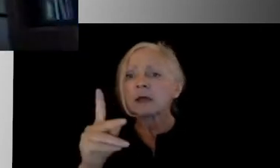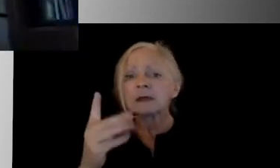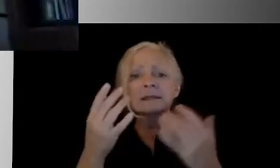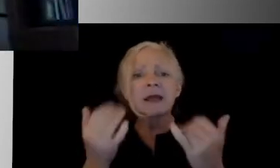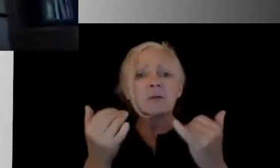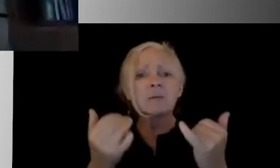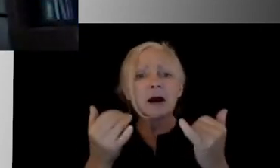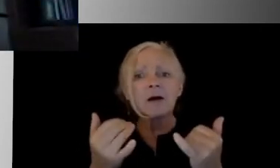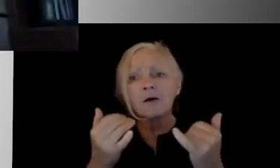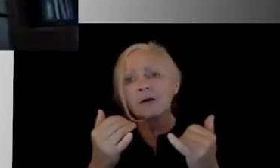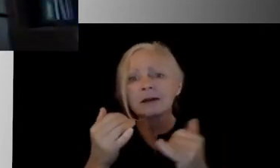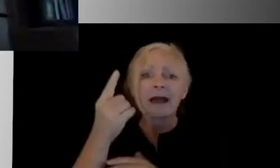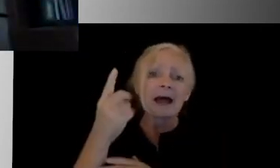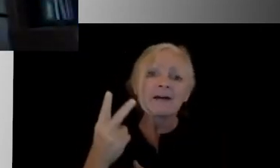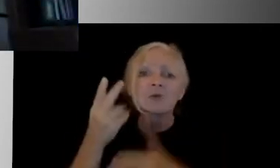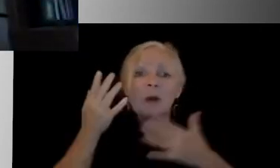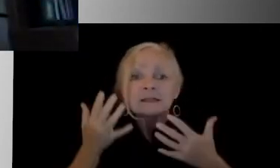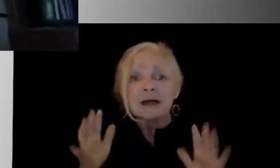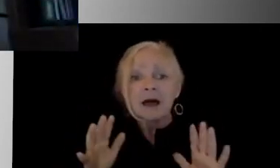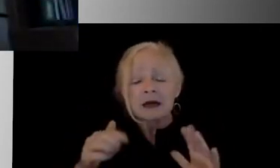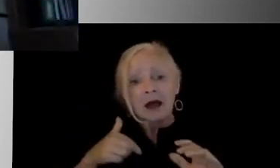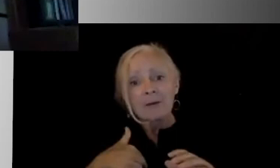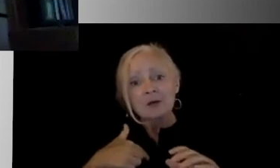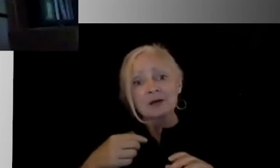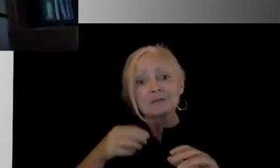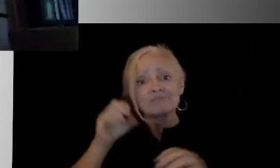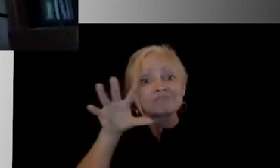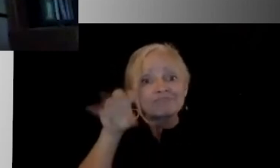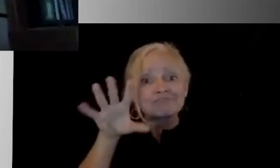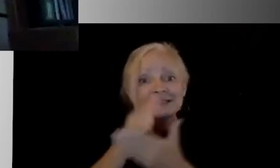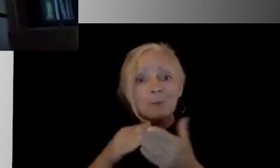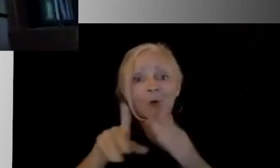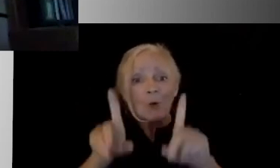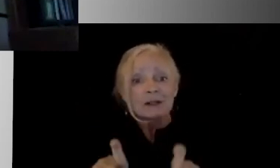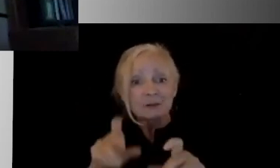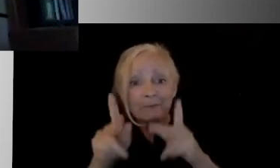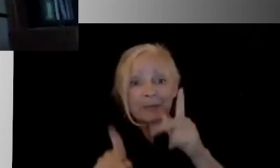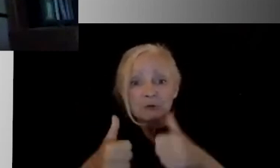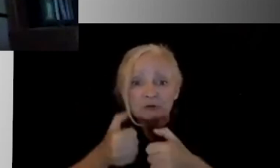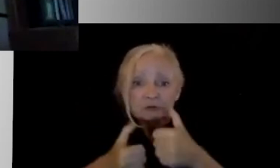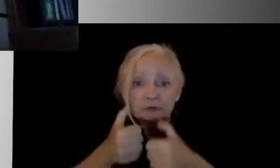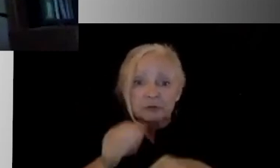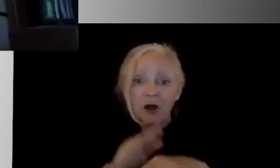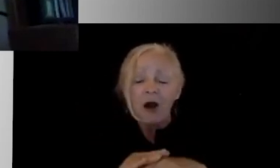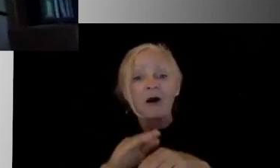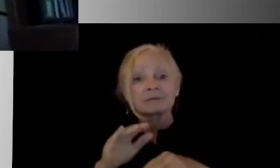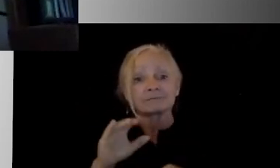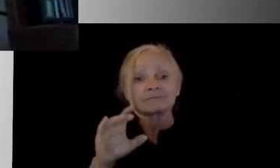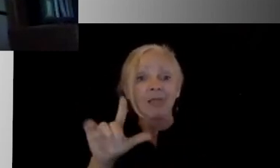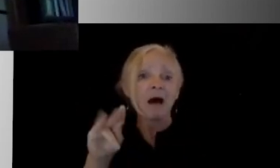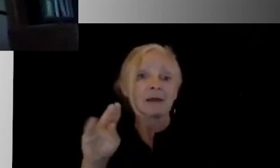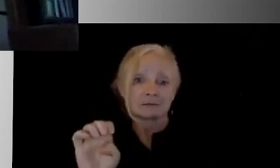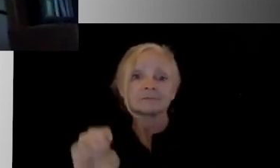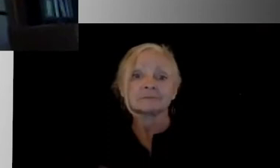the halfway mark right now, I'm going to bring in some questions that we're getting online, and that were submitted earlier from different viewers and listeners.